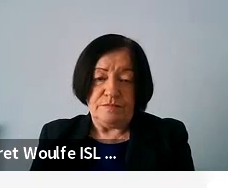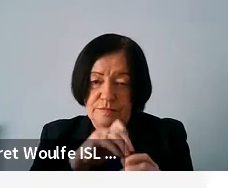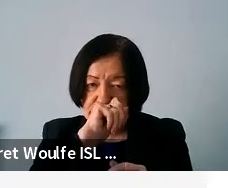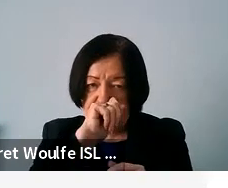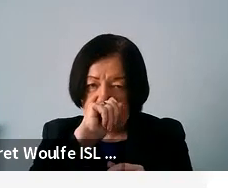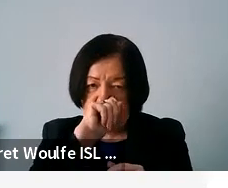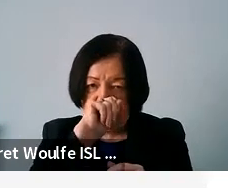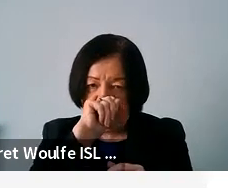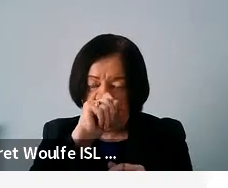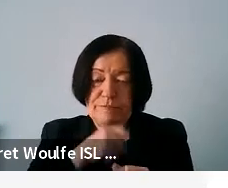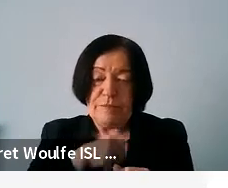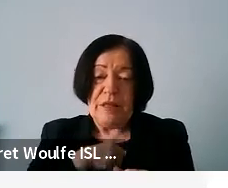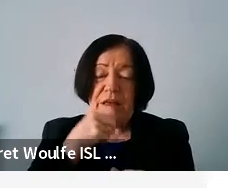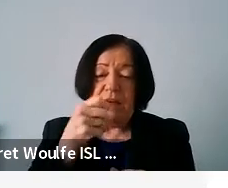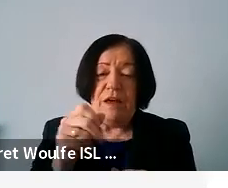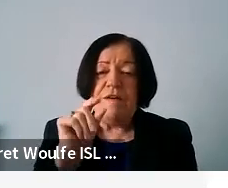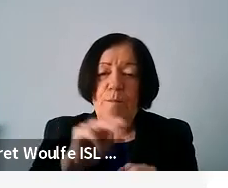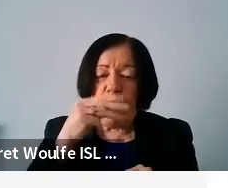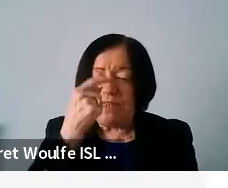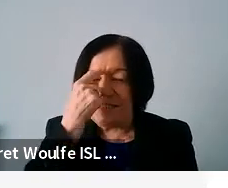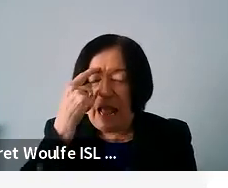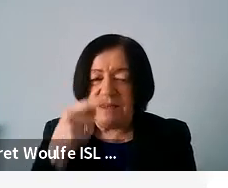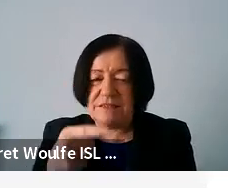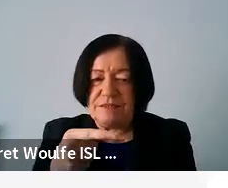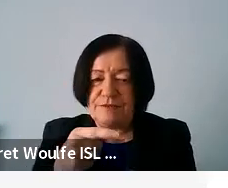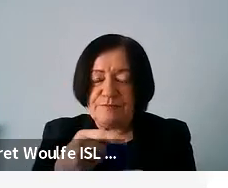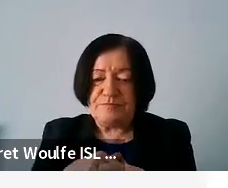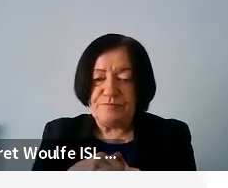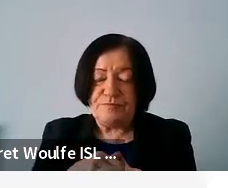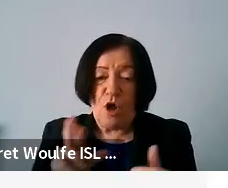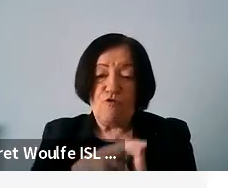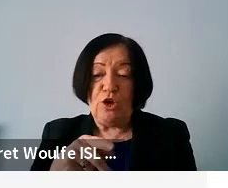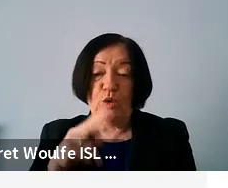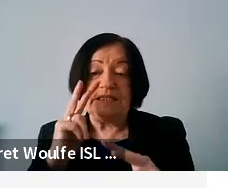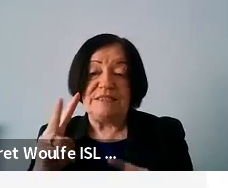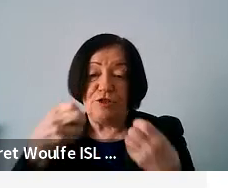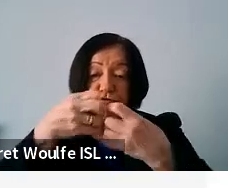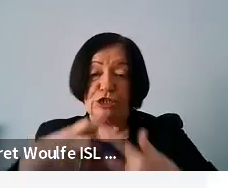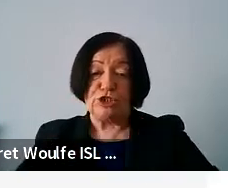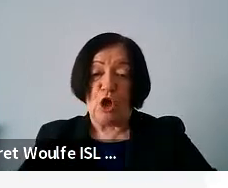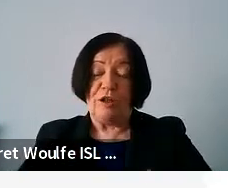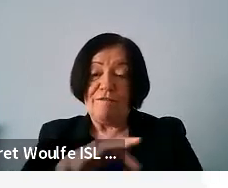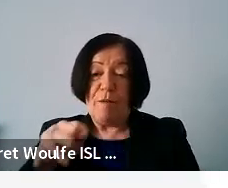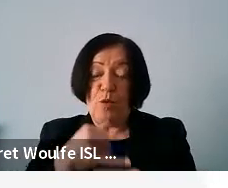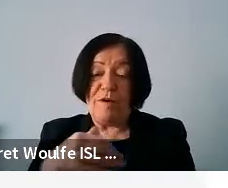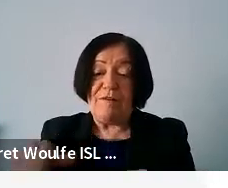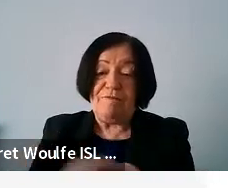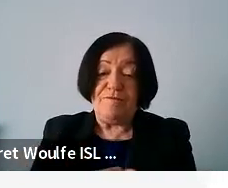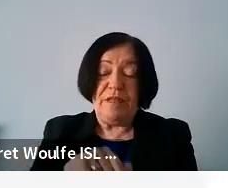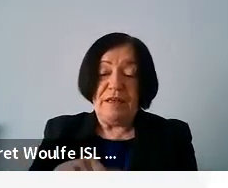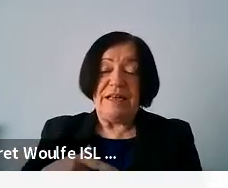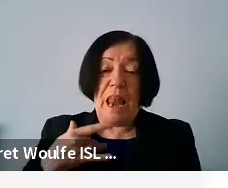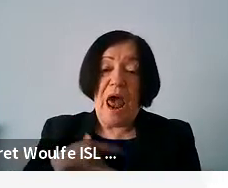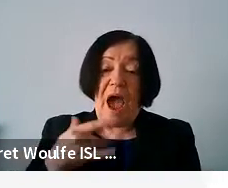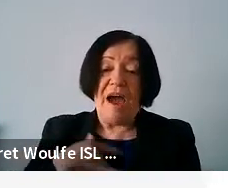so i'll just give you just a few more seconds and already you can see the results from the participants it's a live